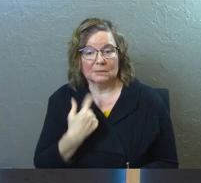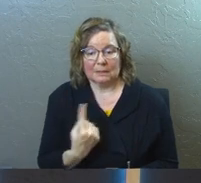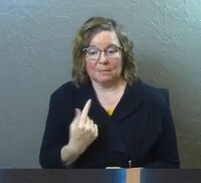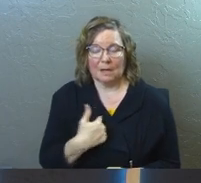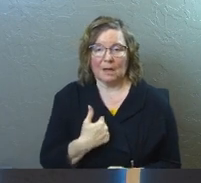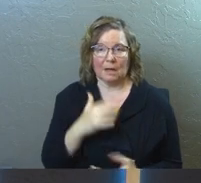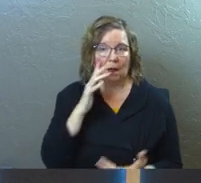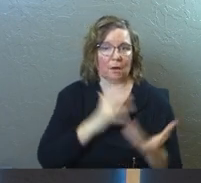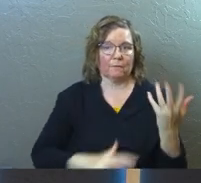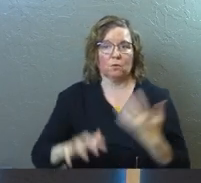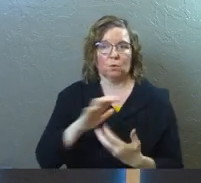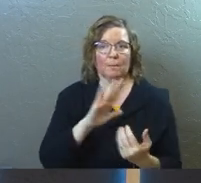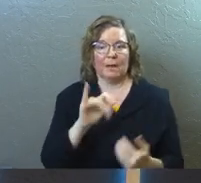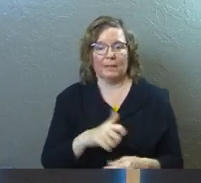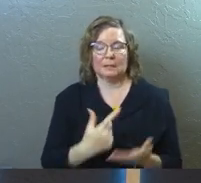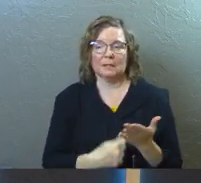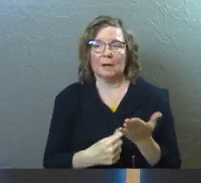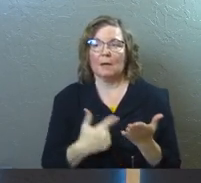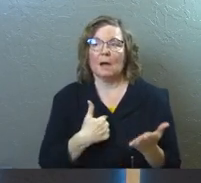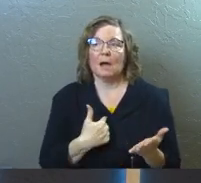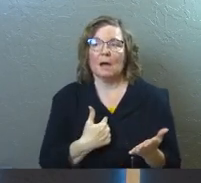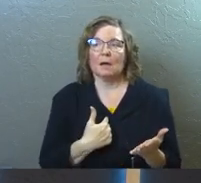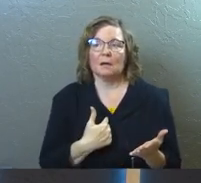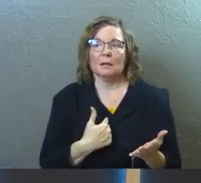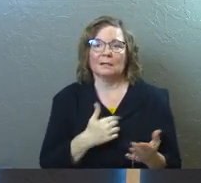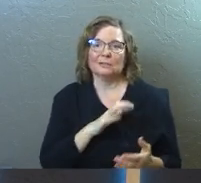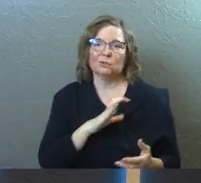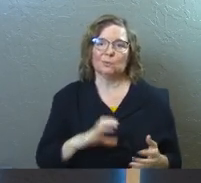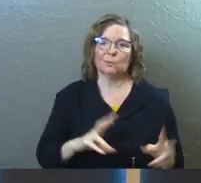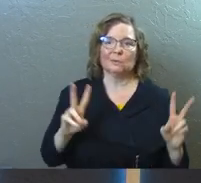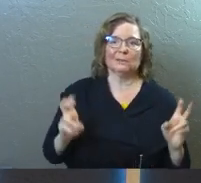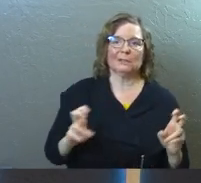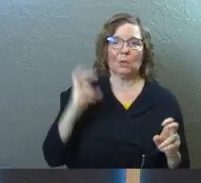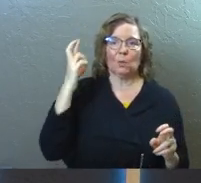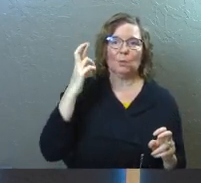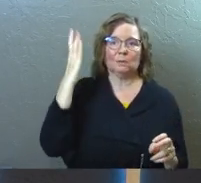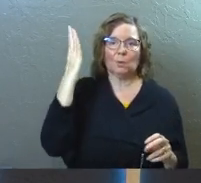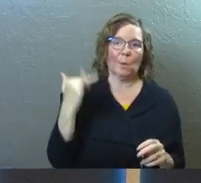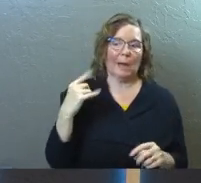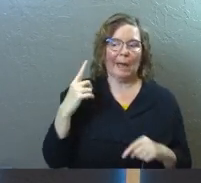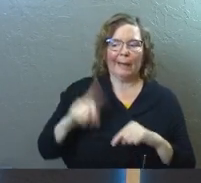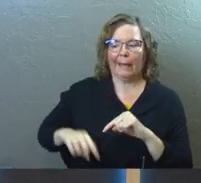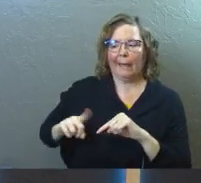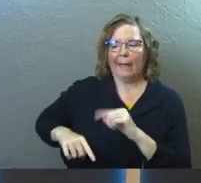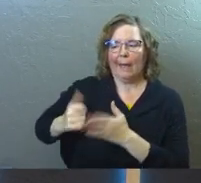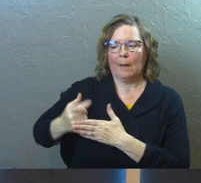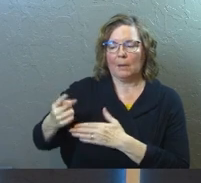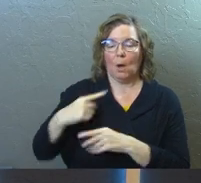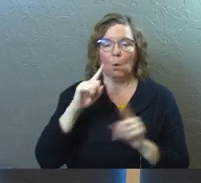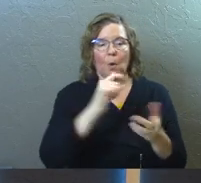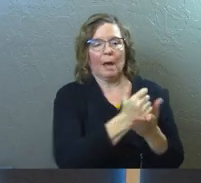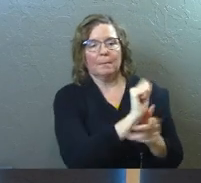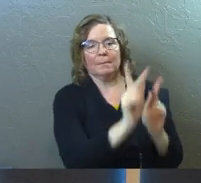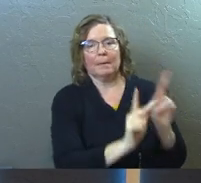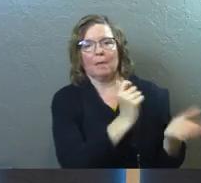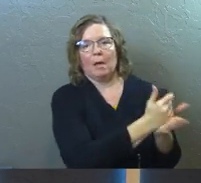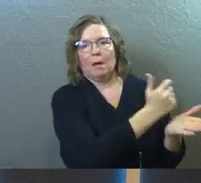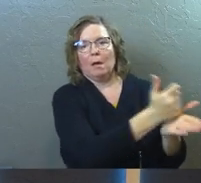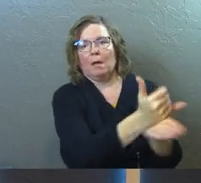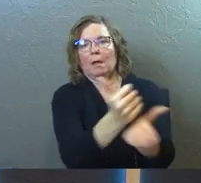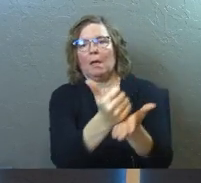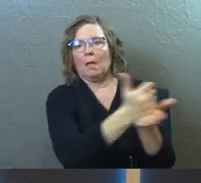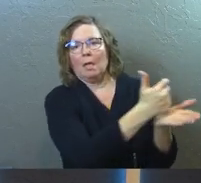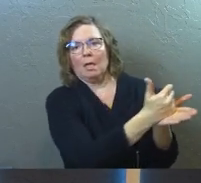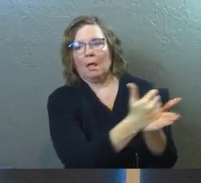Sometimes I got confused by that. Sometimes I even Christianized the reasons that I was going and I was helping other people